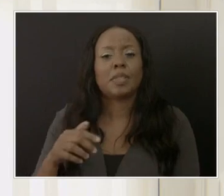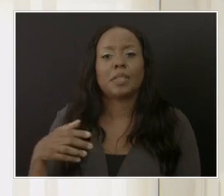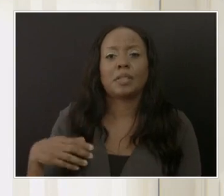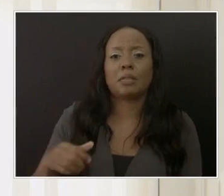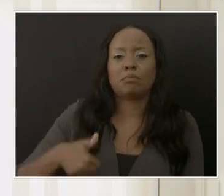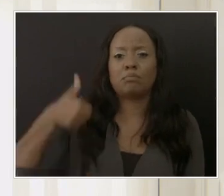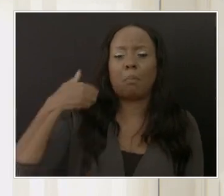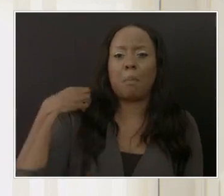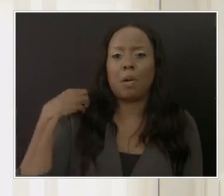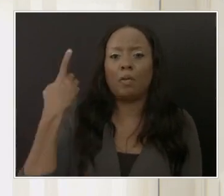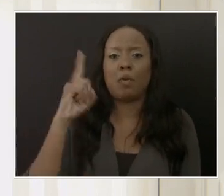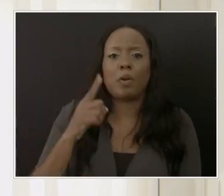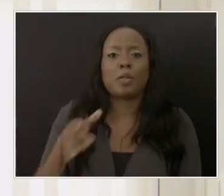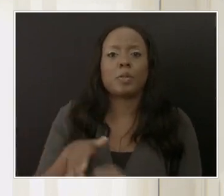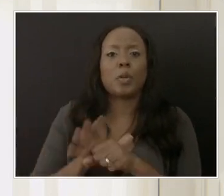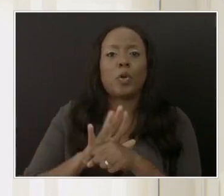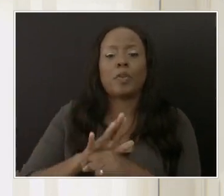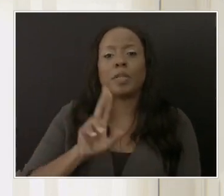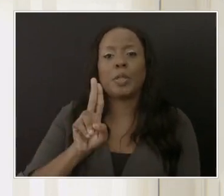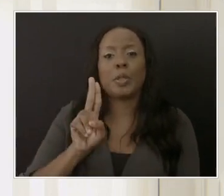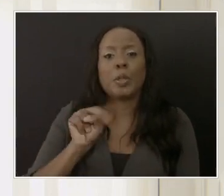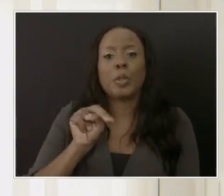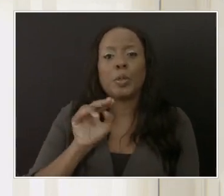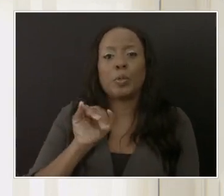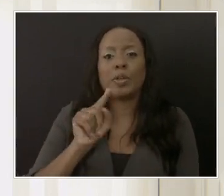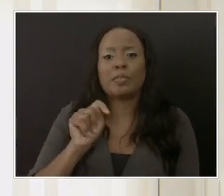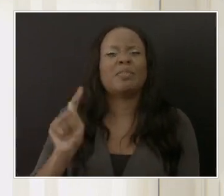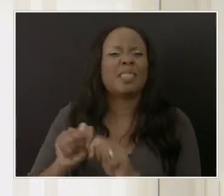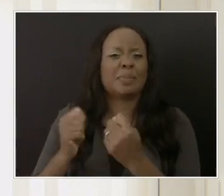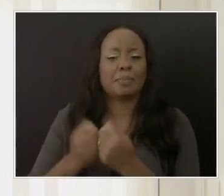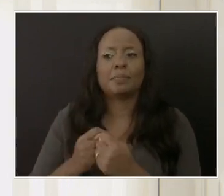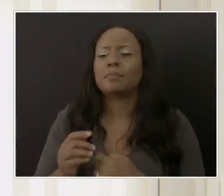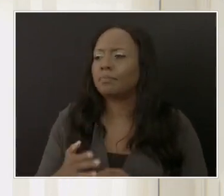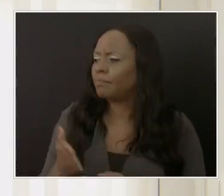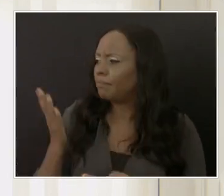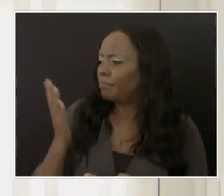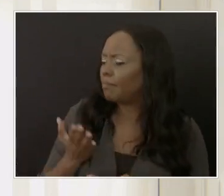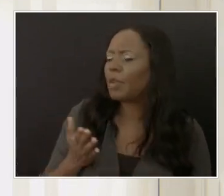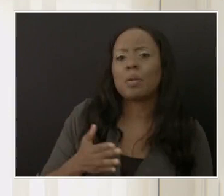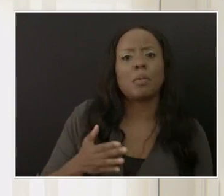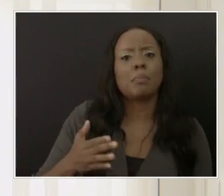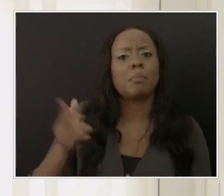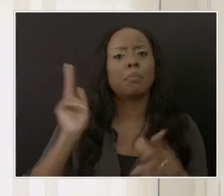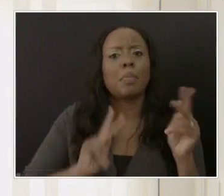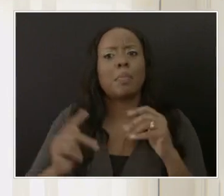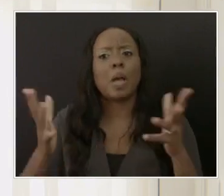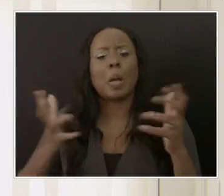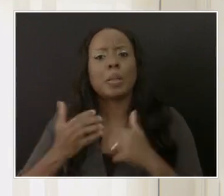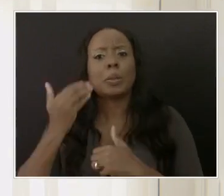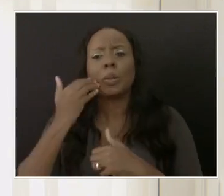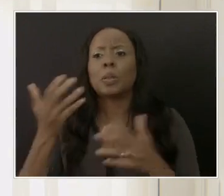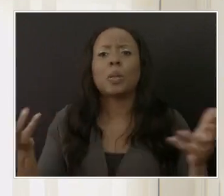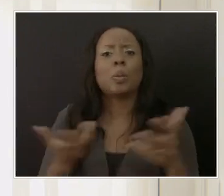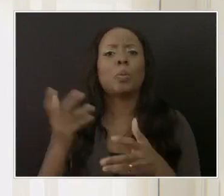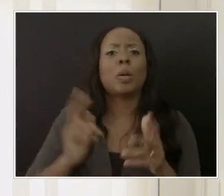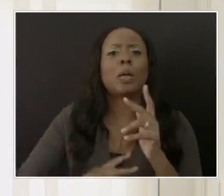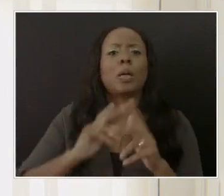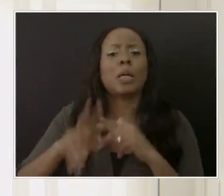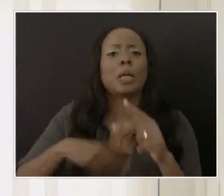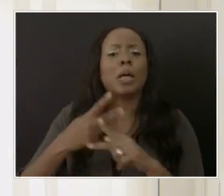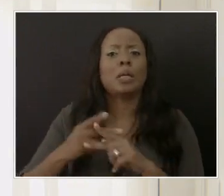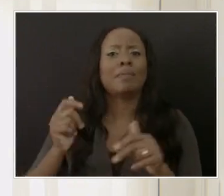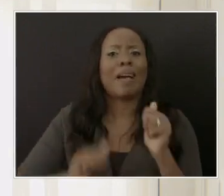I'm sure there are those who want to get a sense of exactly what kind of activity they can anticipate from the COVID